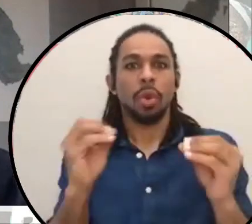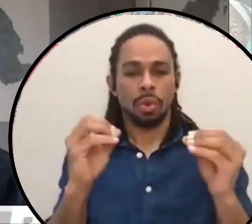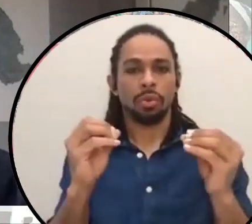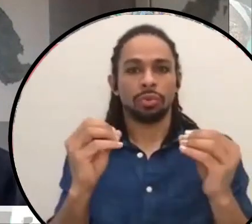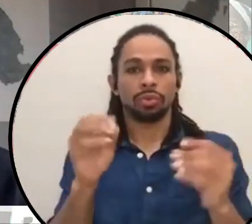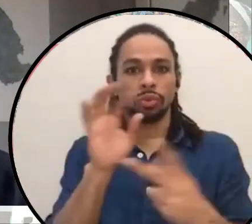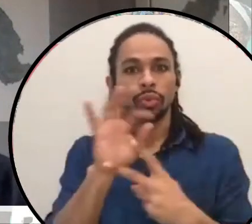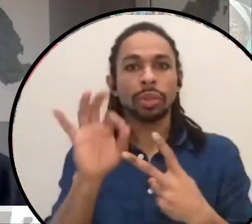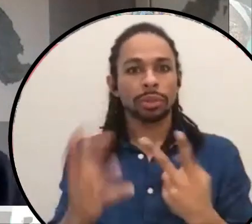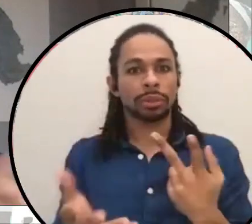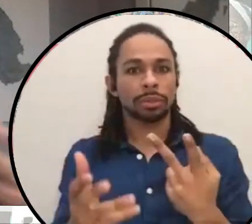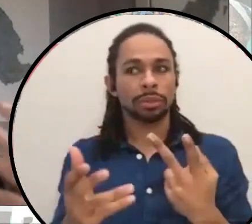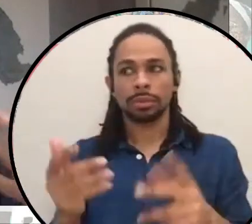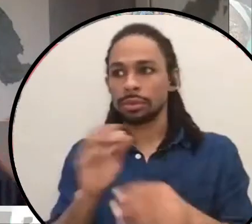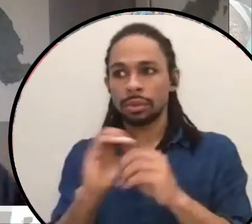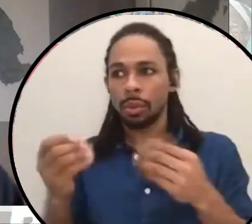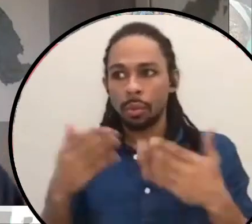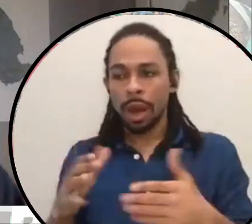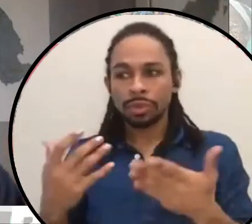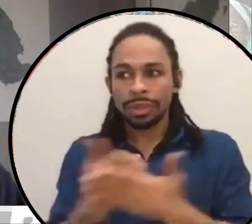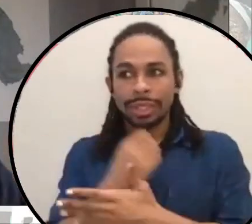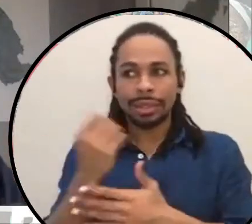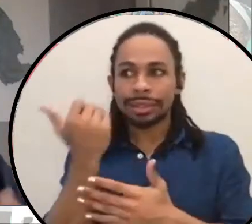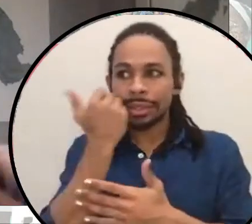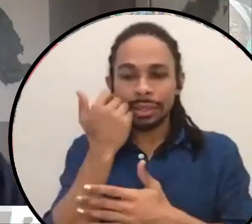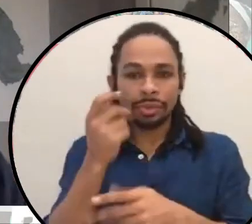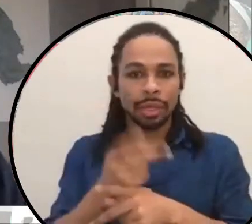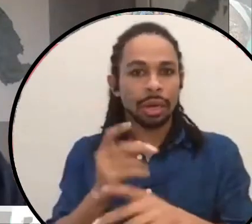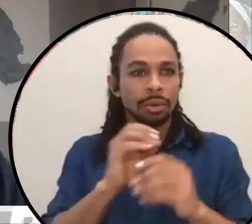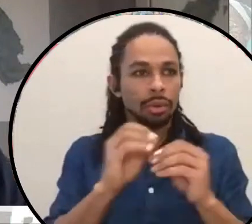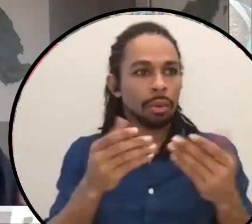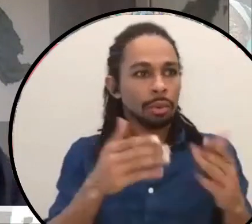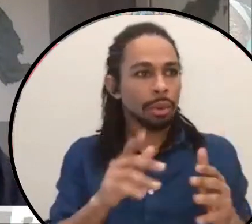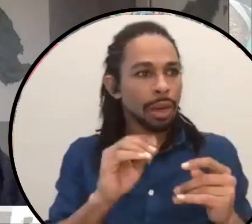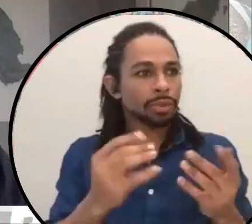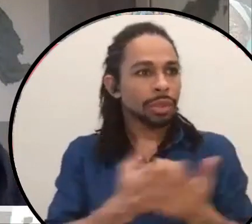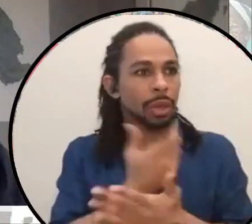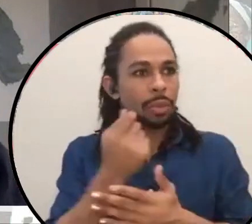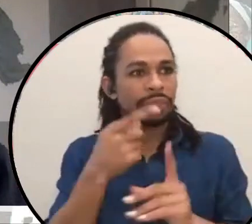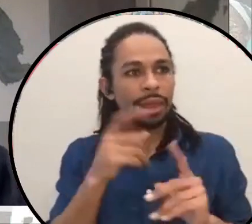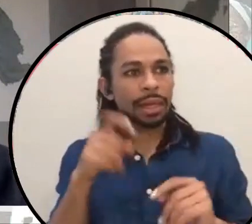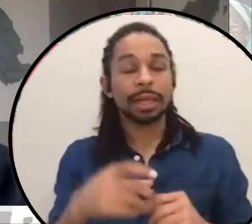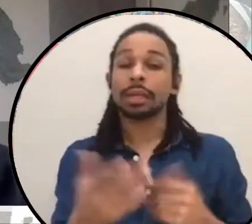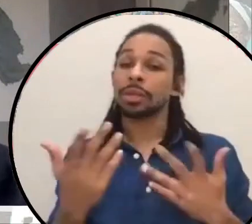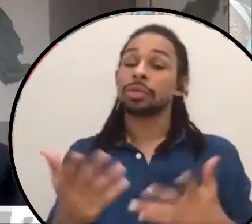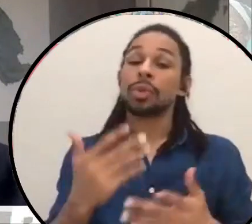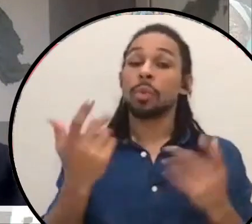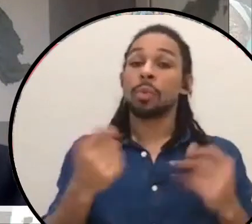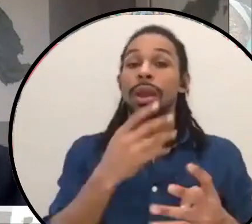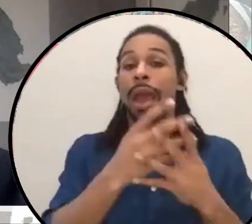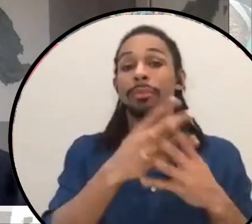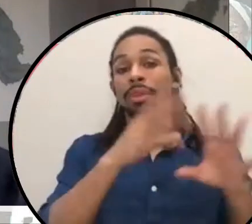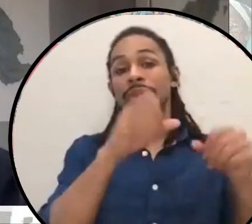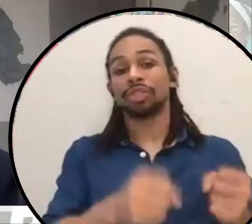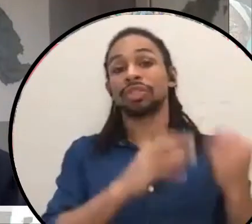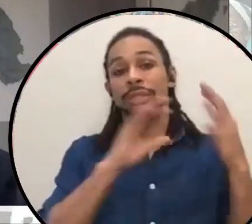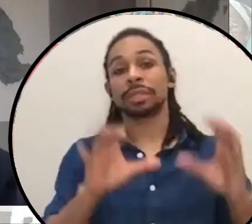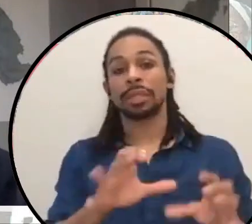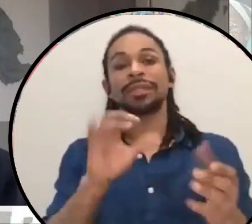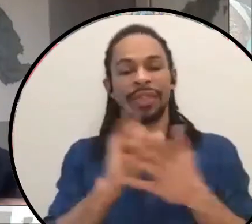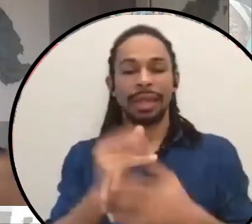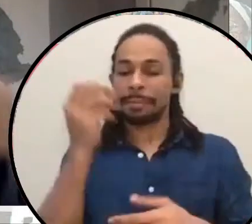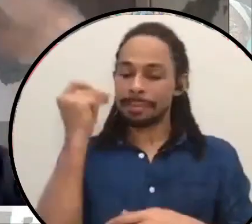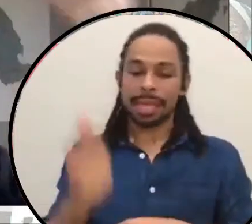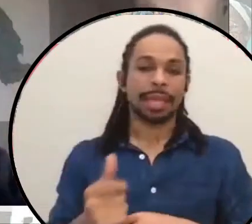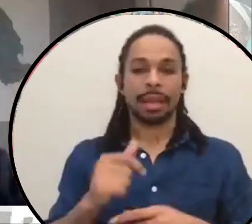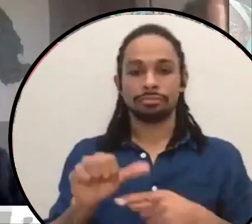way to get the things they need. And so I think that like a lot of what abolition does is all these immediate practical steps out of that